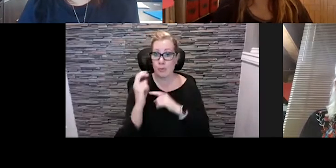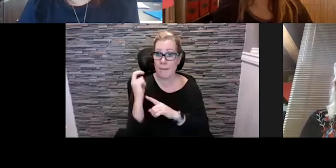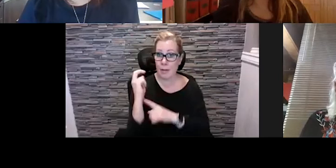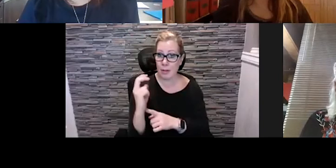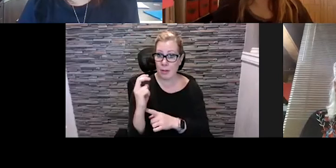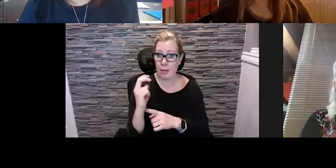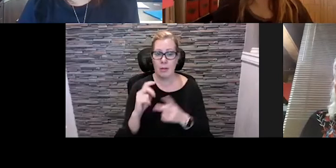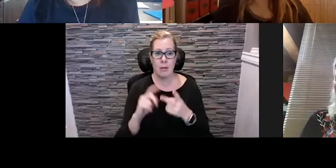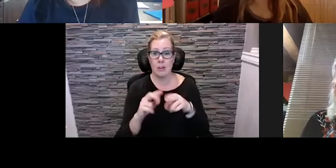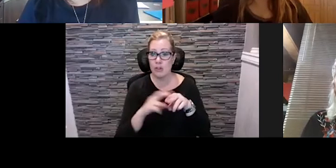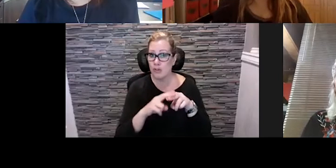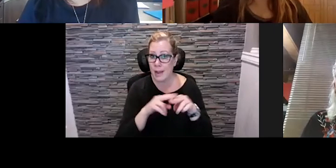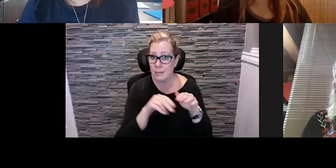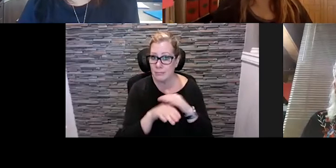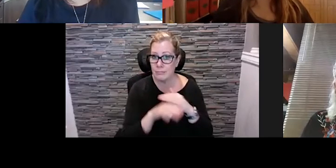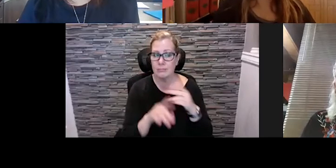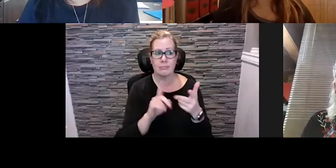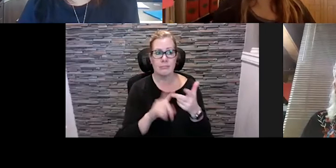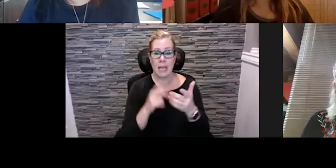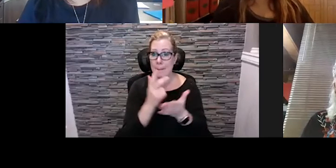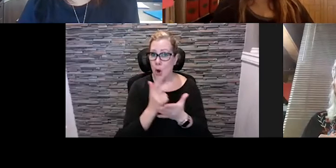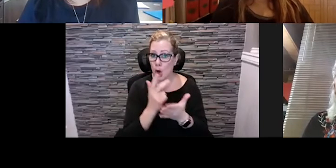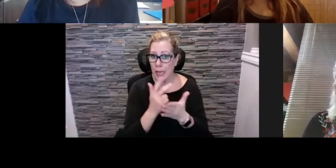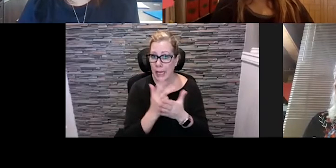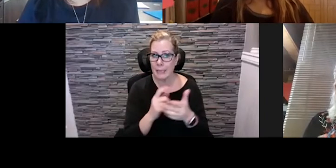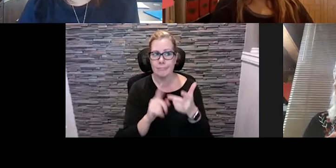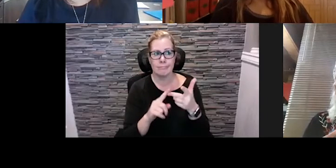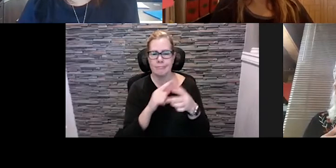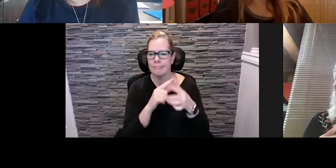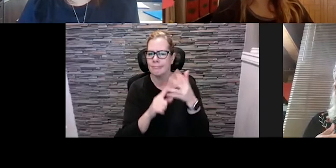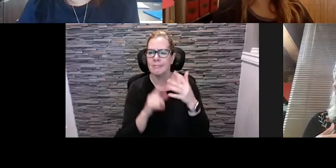Is there train and access all of those things that are going to challenge.